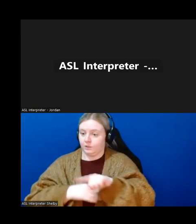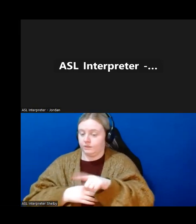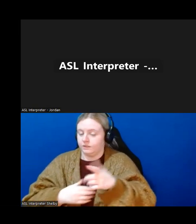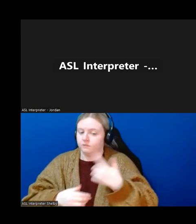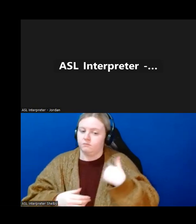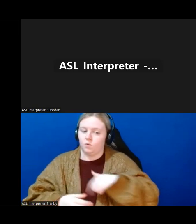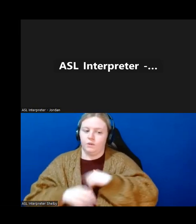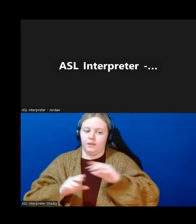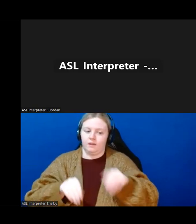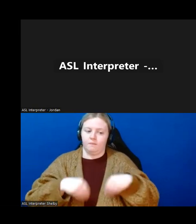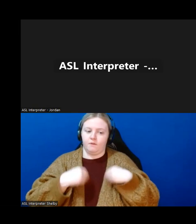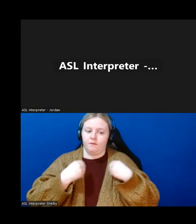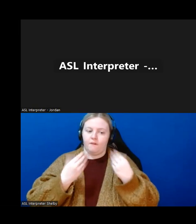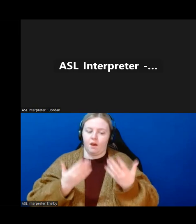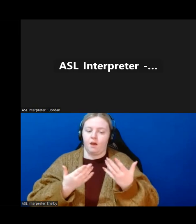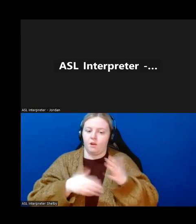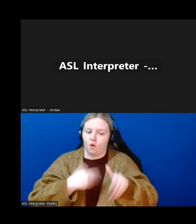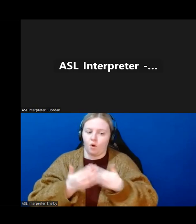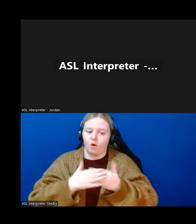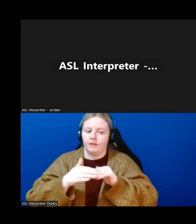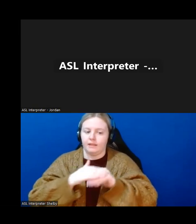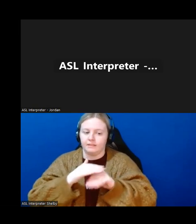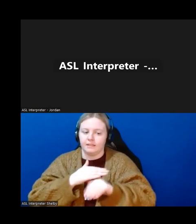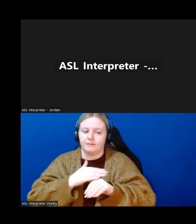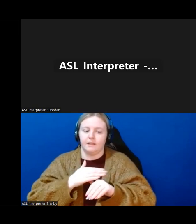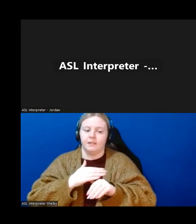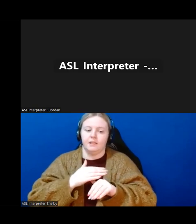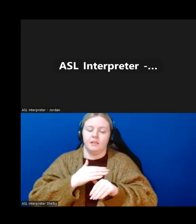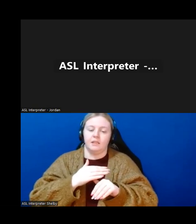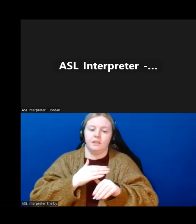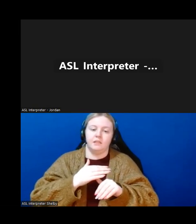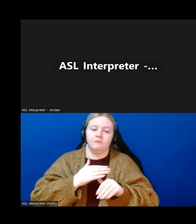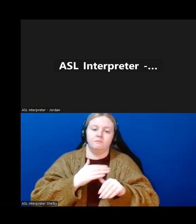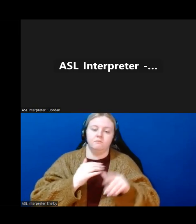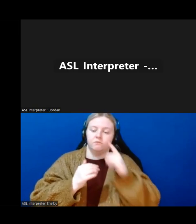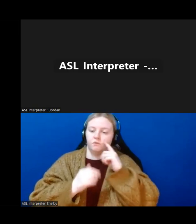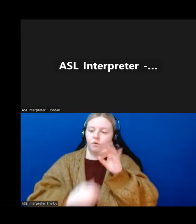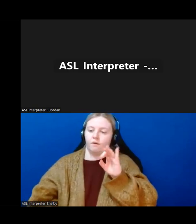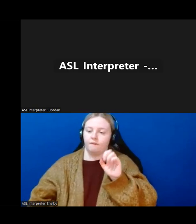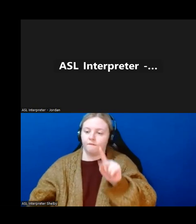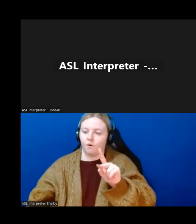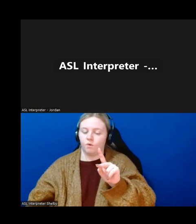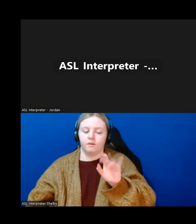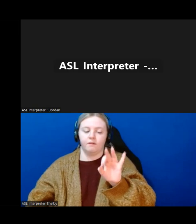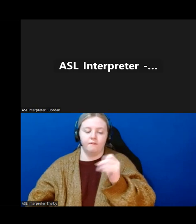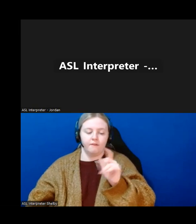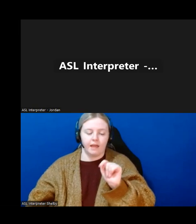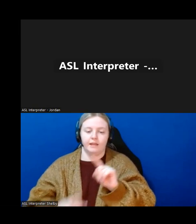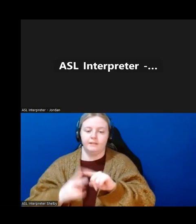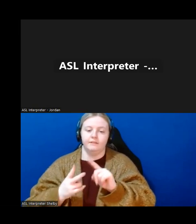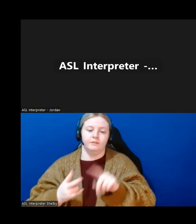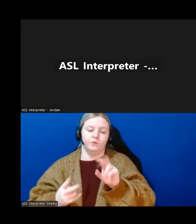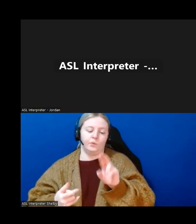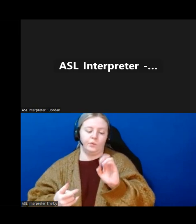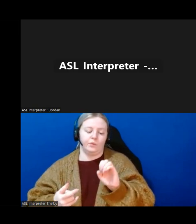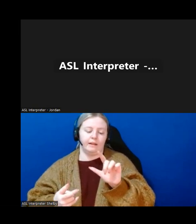all of the accessibility and inclusion supports for that festival, folk festival, regatta, but again, we work with